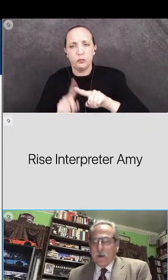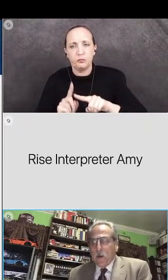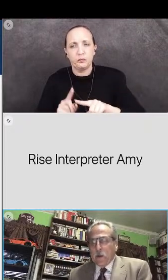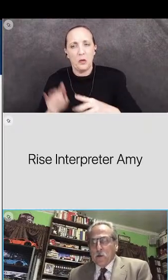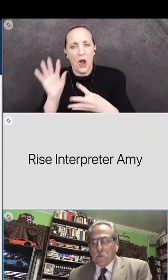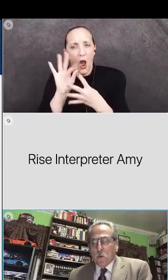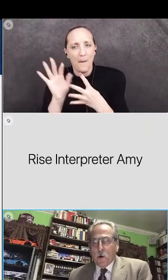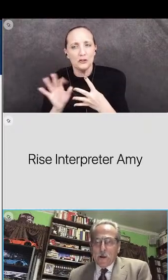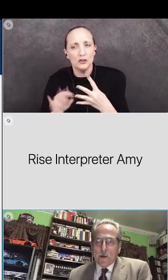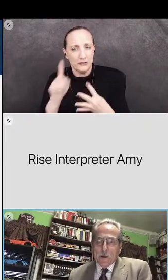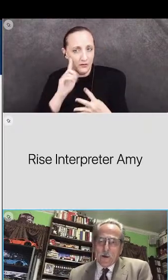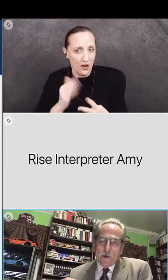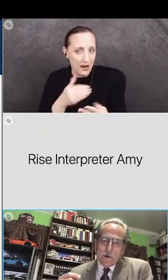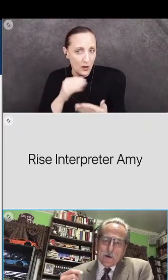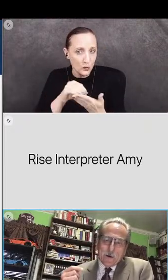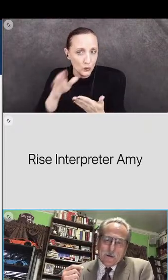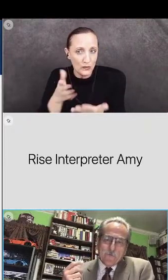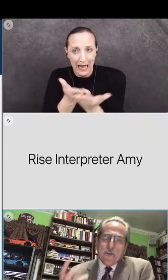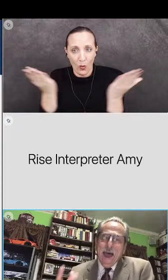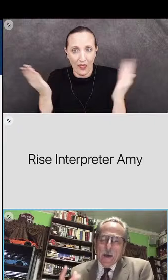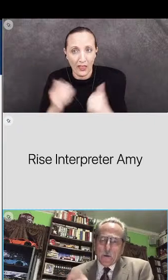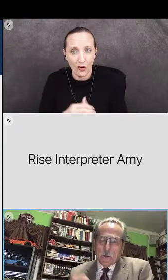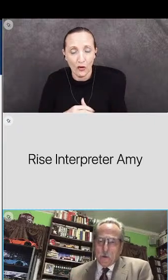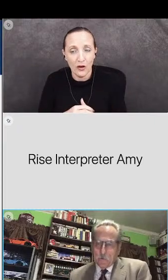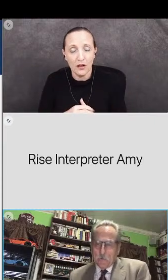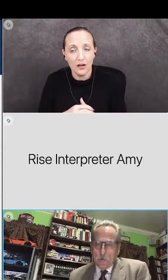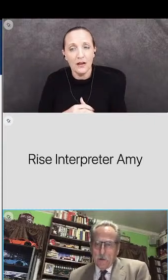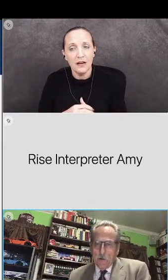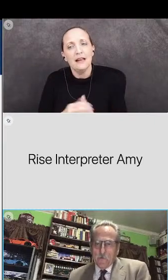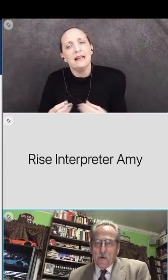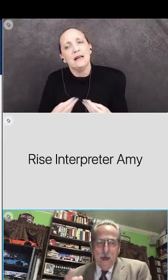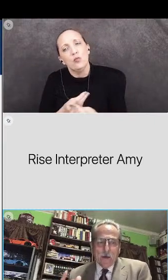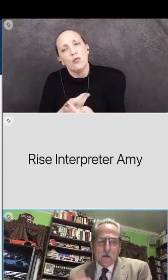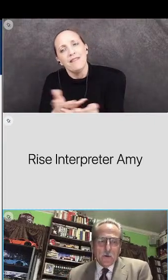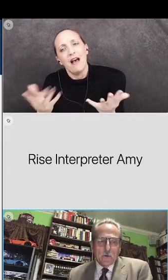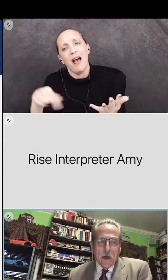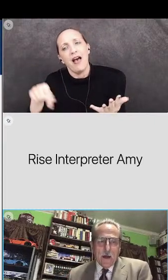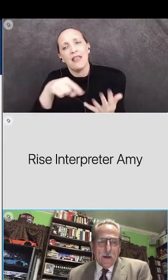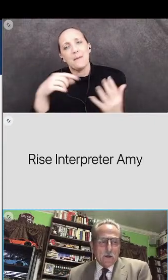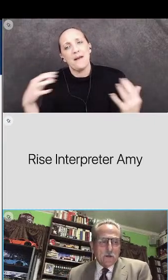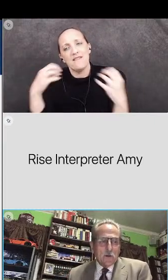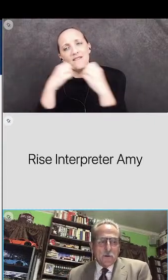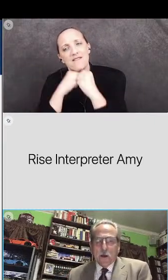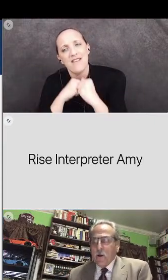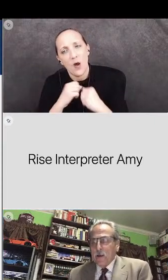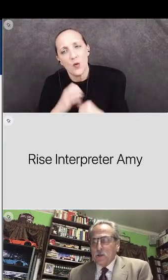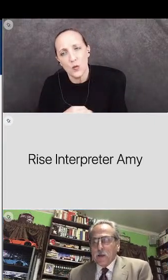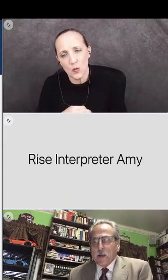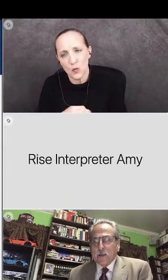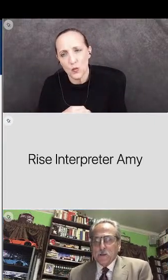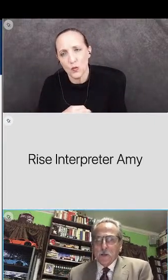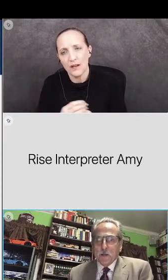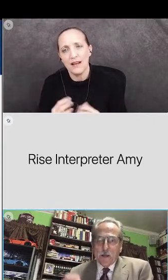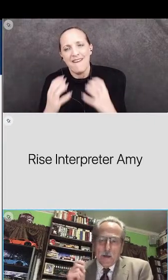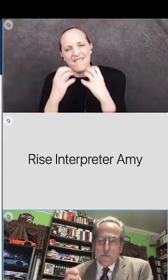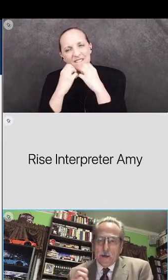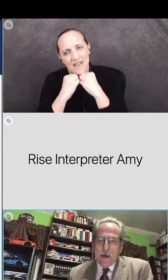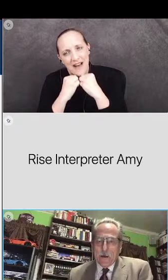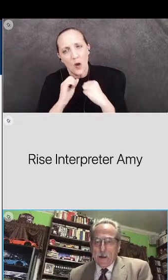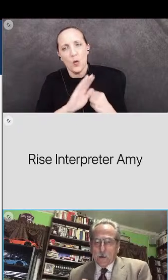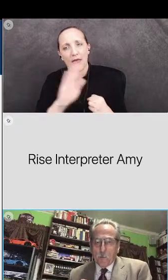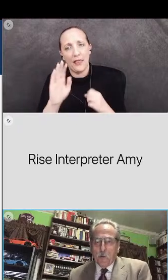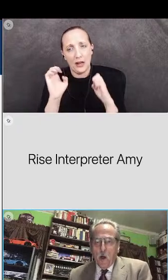and that we could bring value value uh to their education